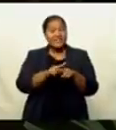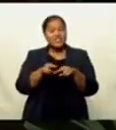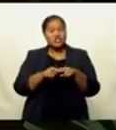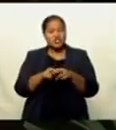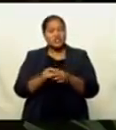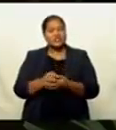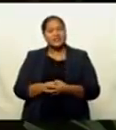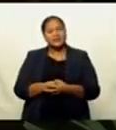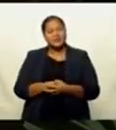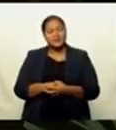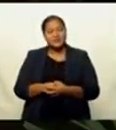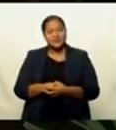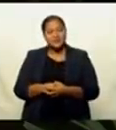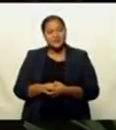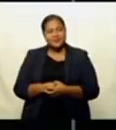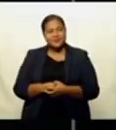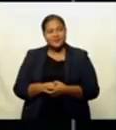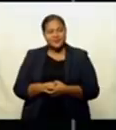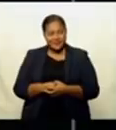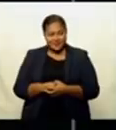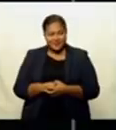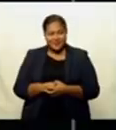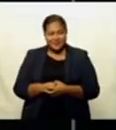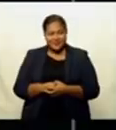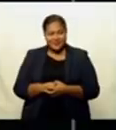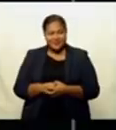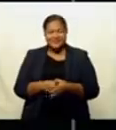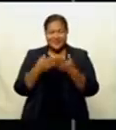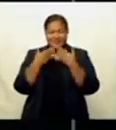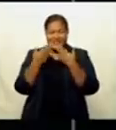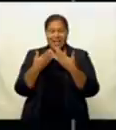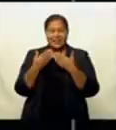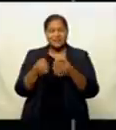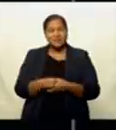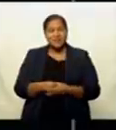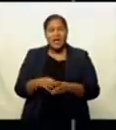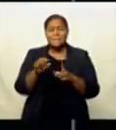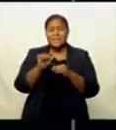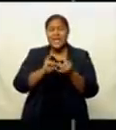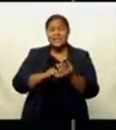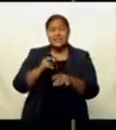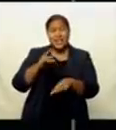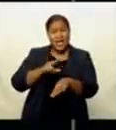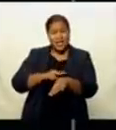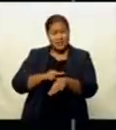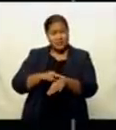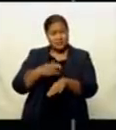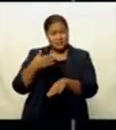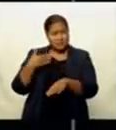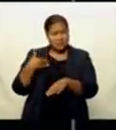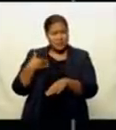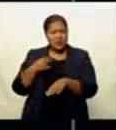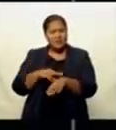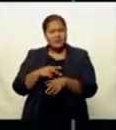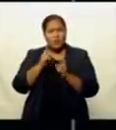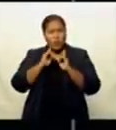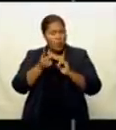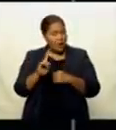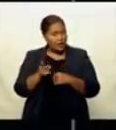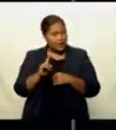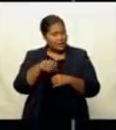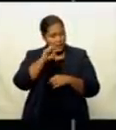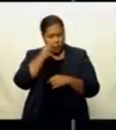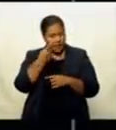in the community. Edwin. Naka Filipe, Permanent Secretary for Health. Dr. James Fong is warning that he will not